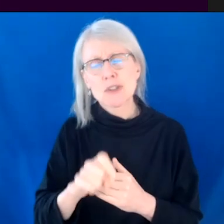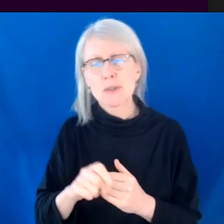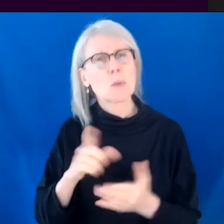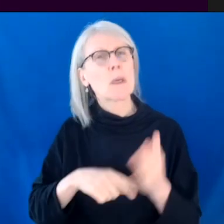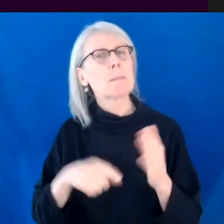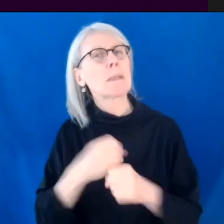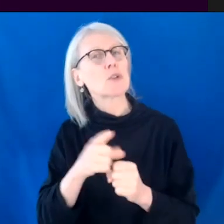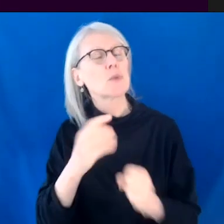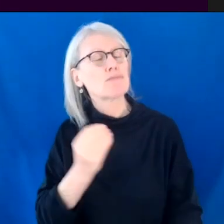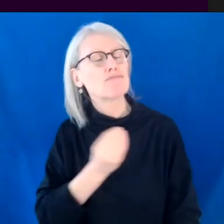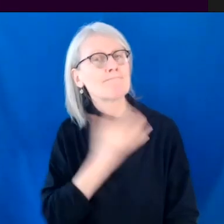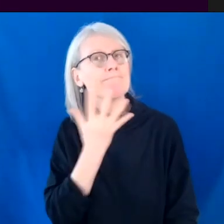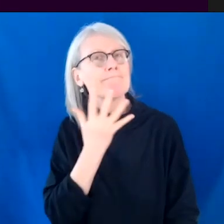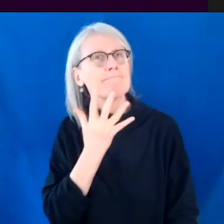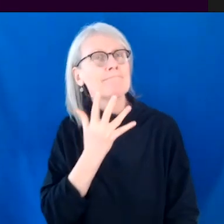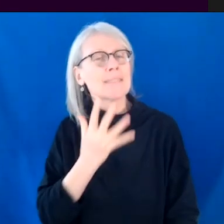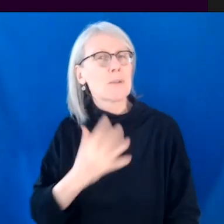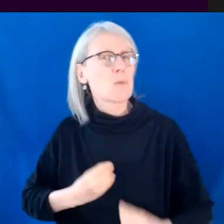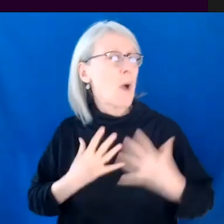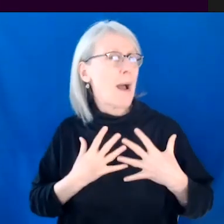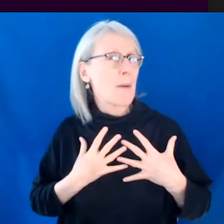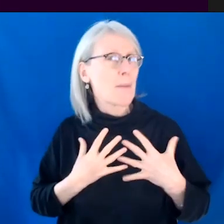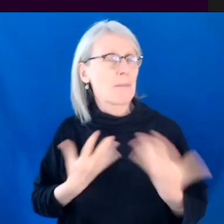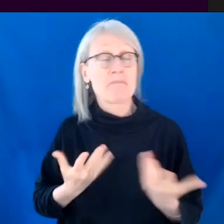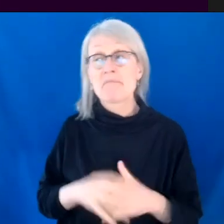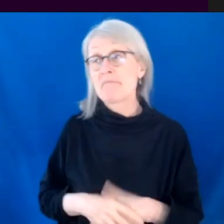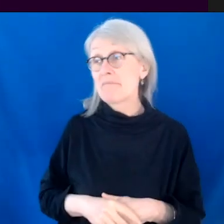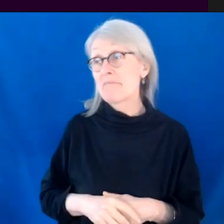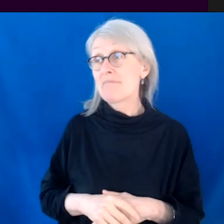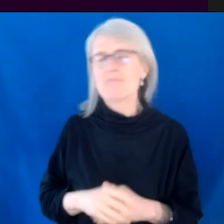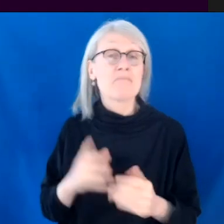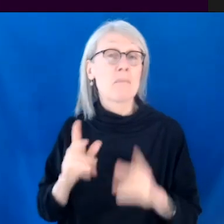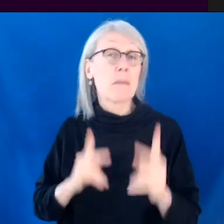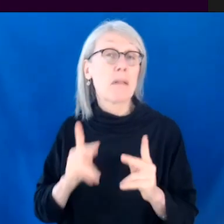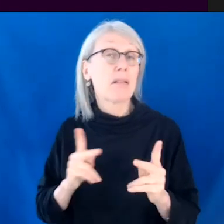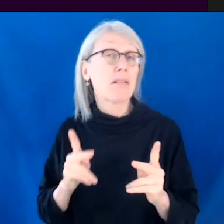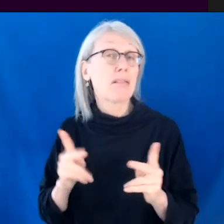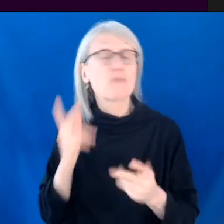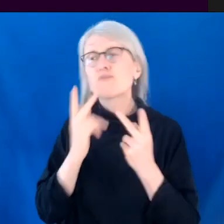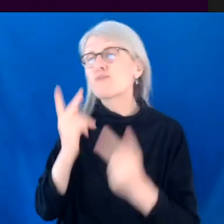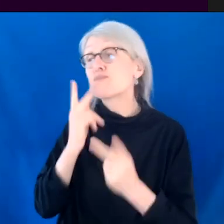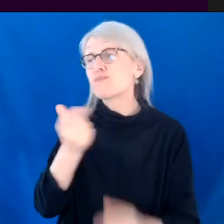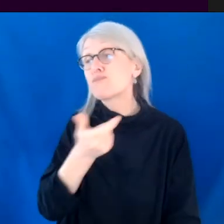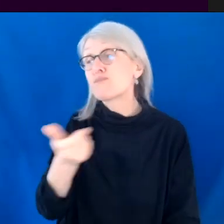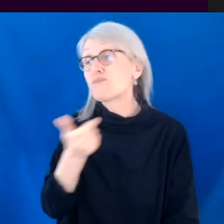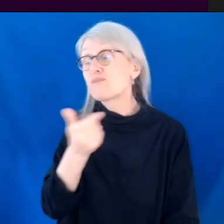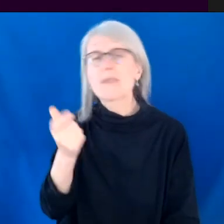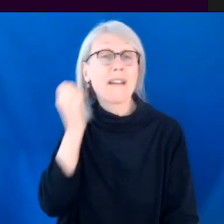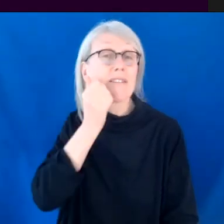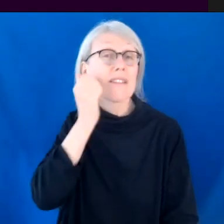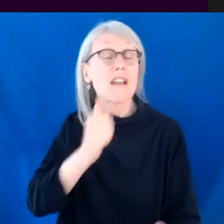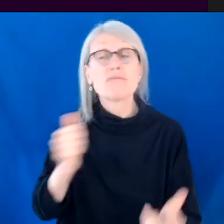I feel very inspired just by people in like everyday life. I kind of